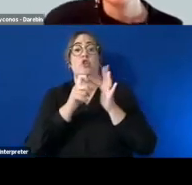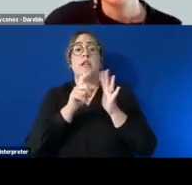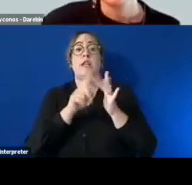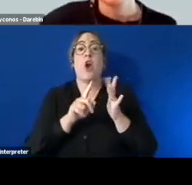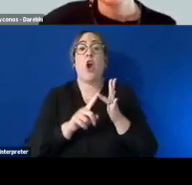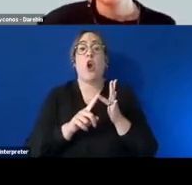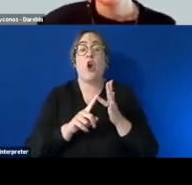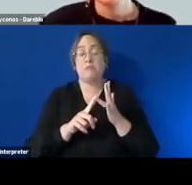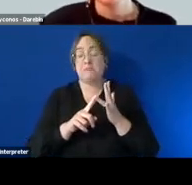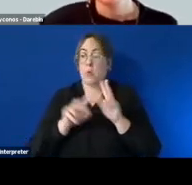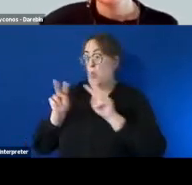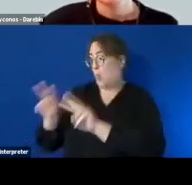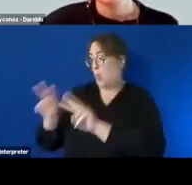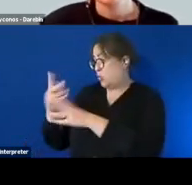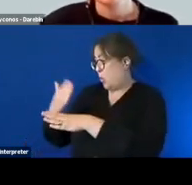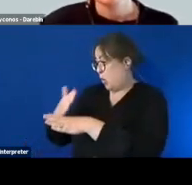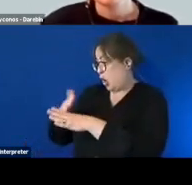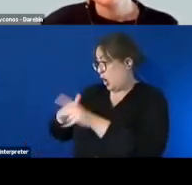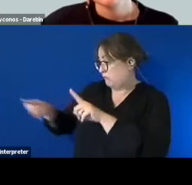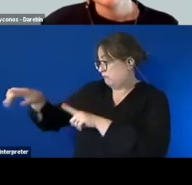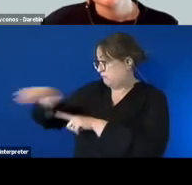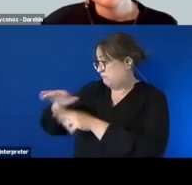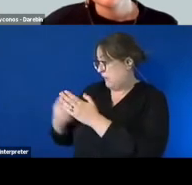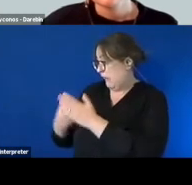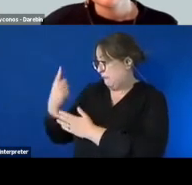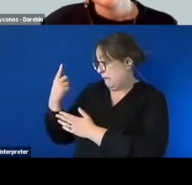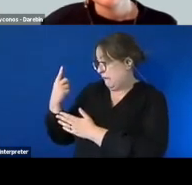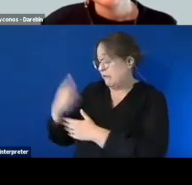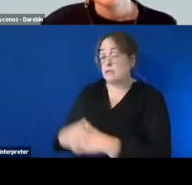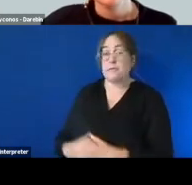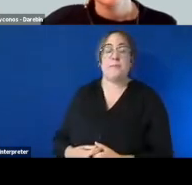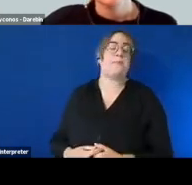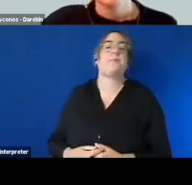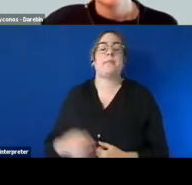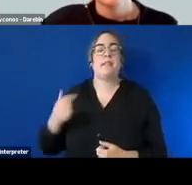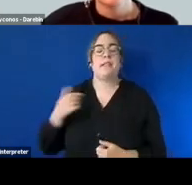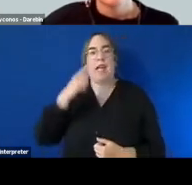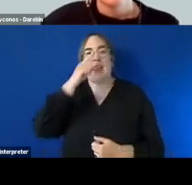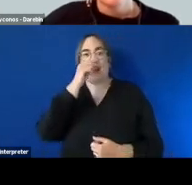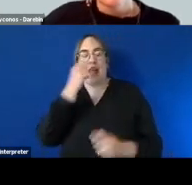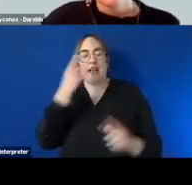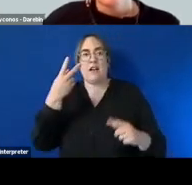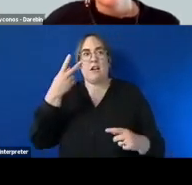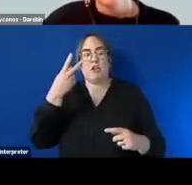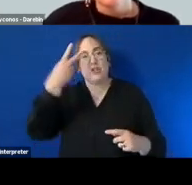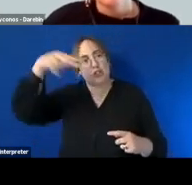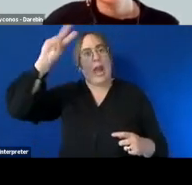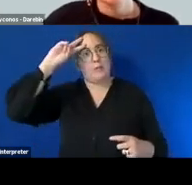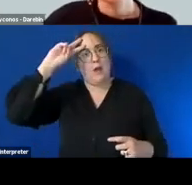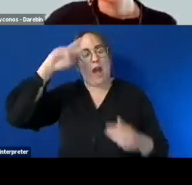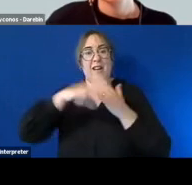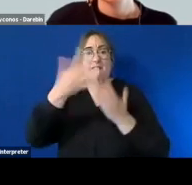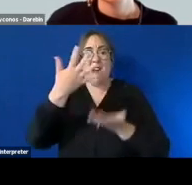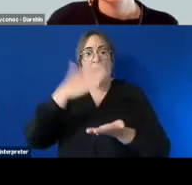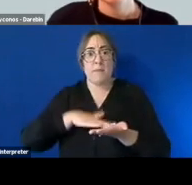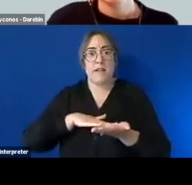what's happening and it it can flip the mindset of someone in five minutes they come in